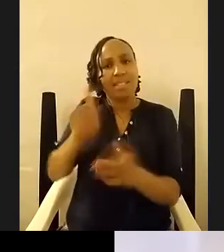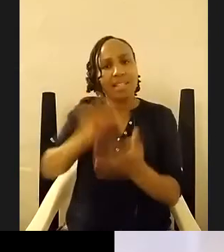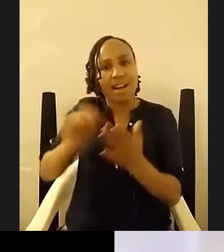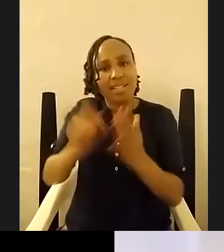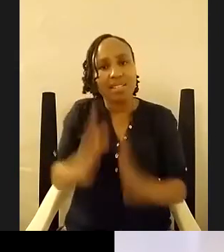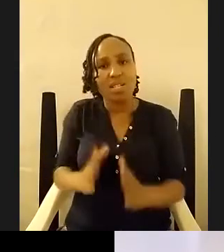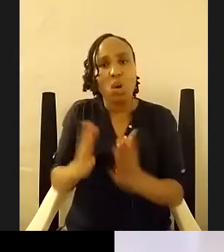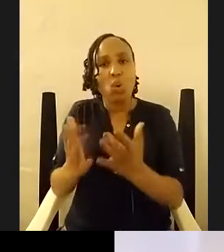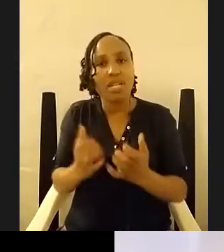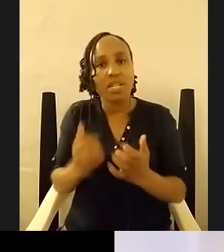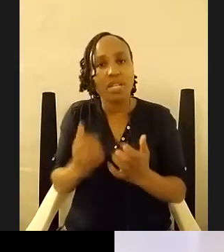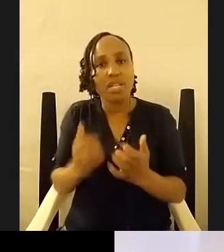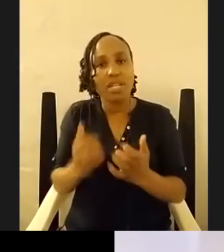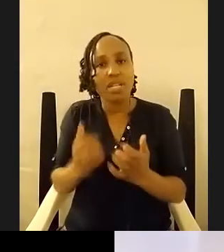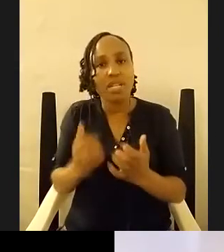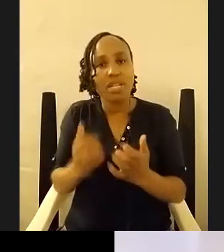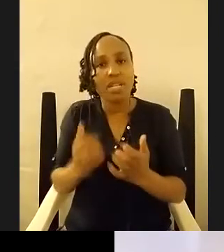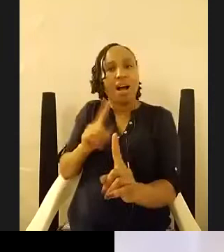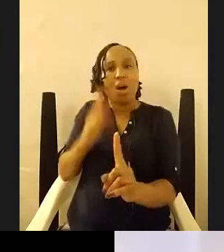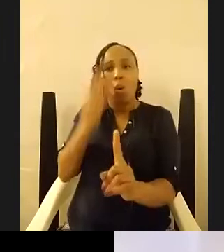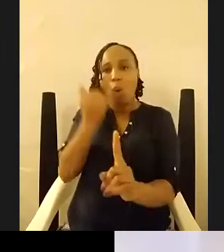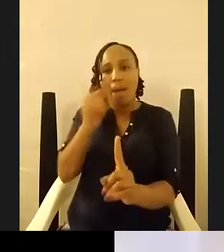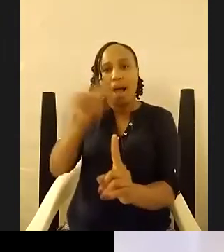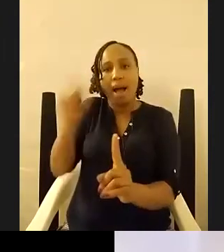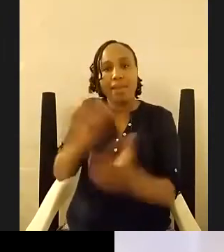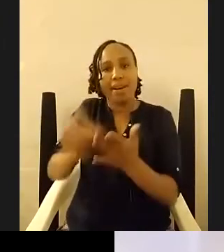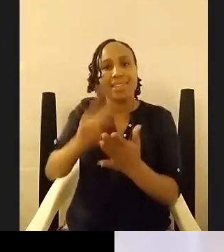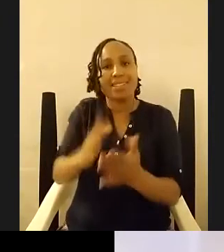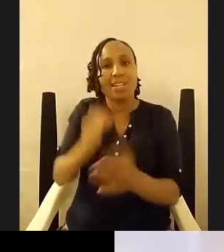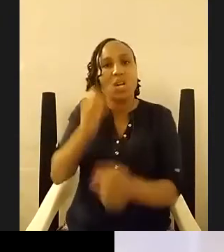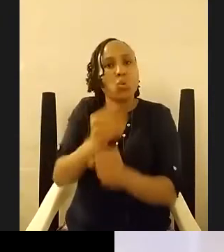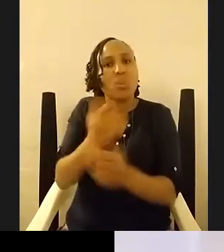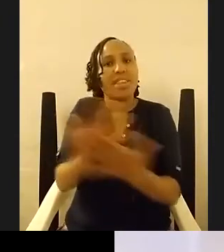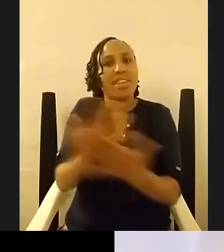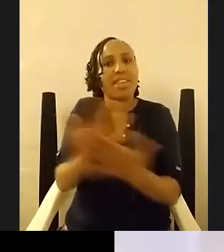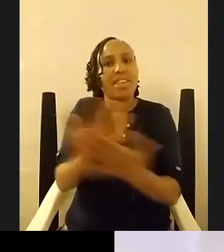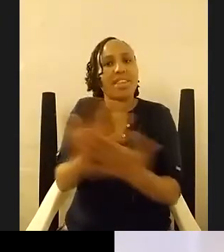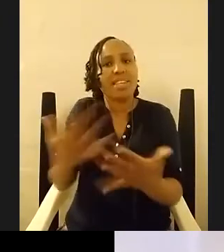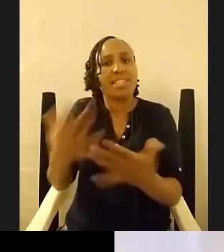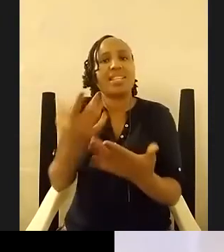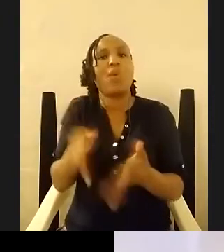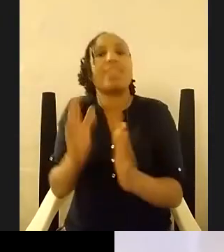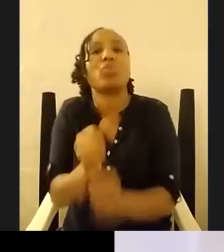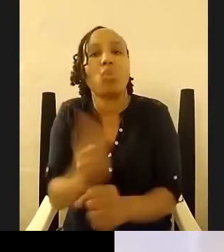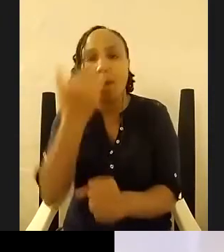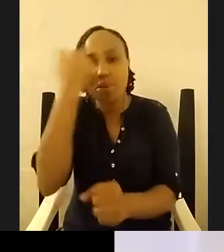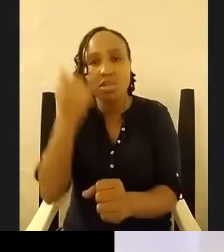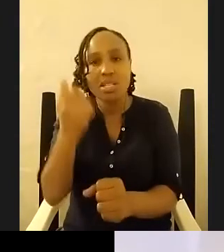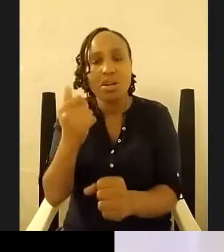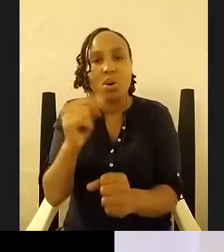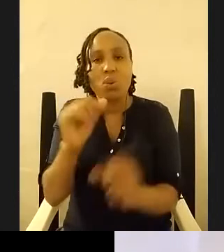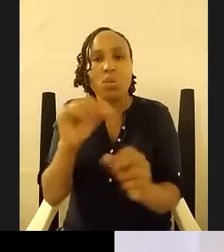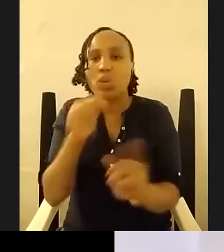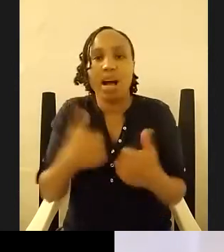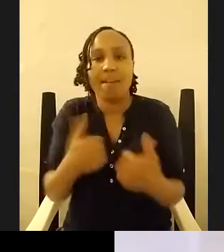to why other writers do things the way they do because there's nothing as powerful as intention in your work if you can